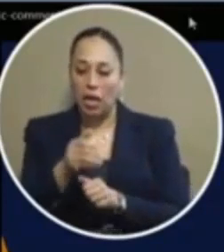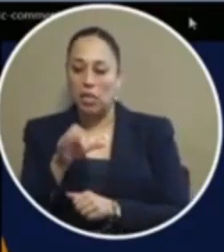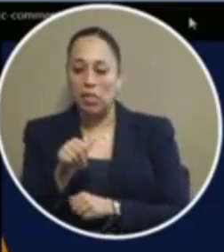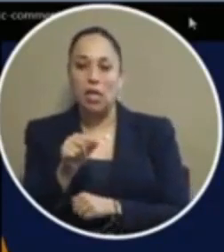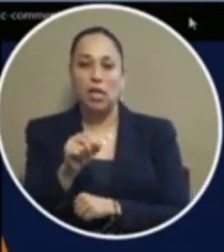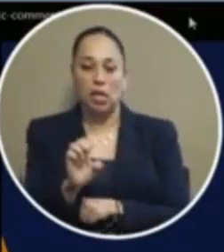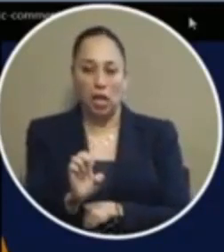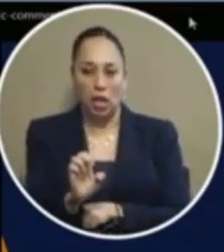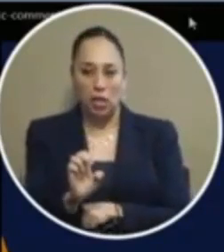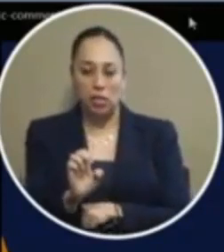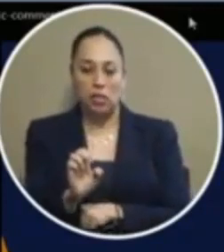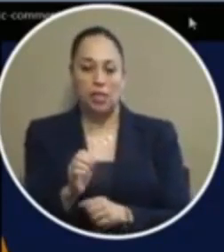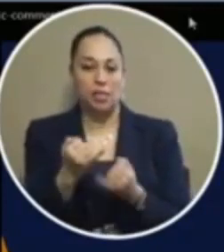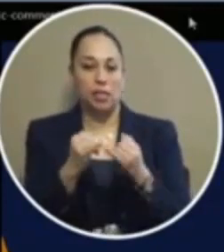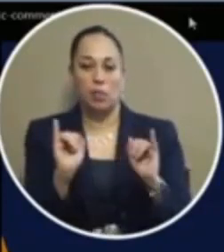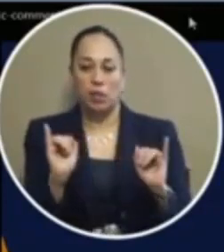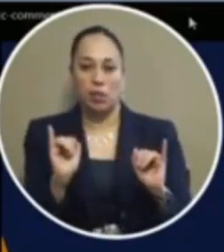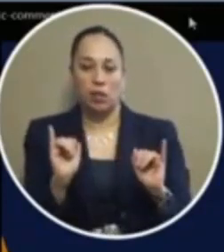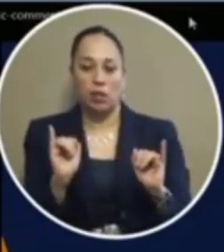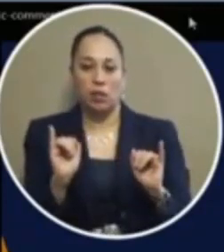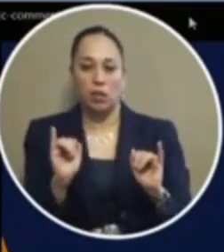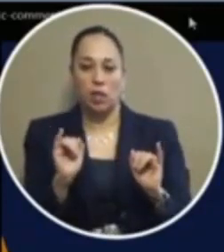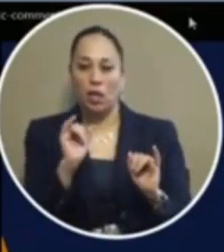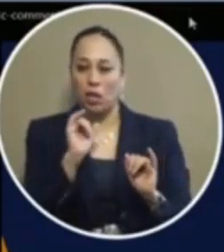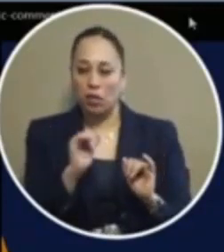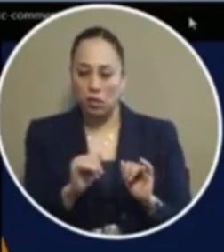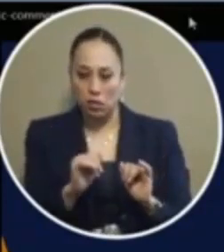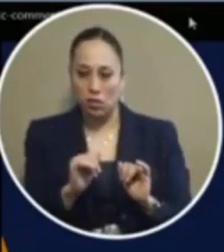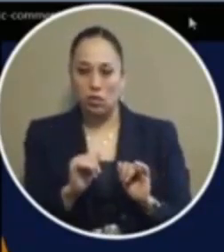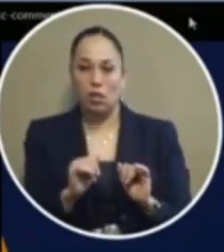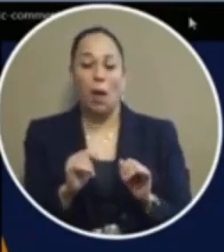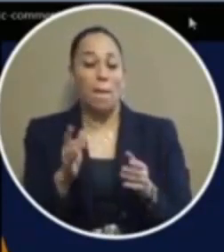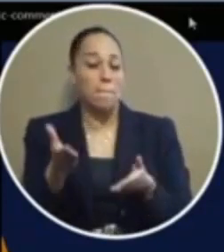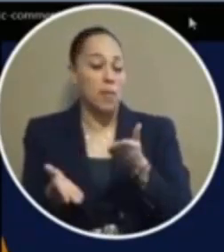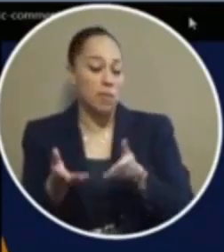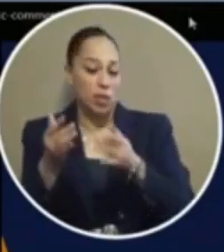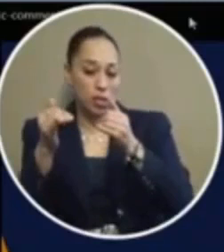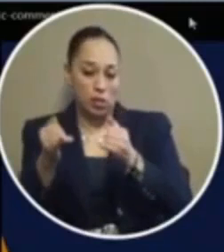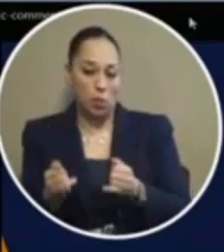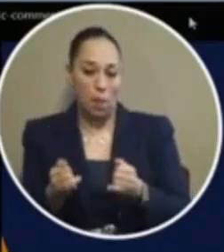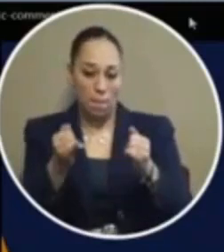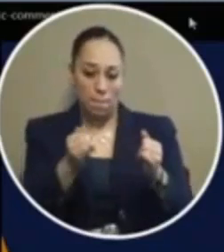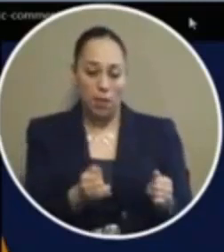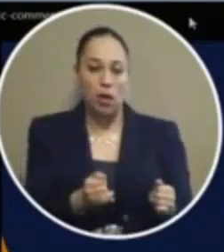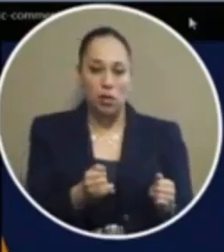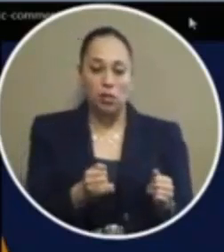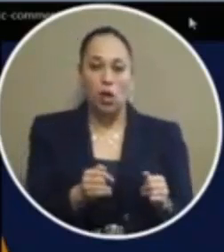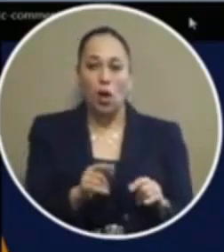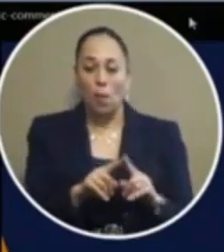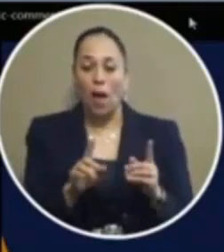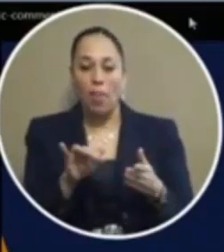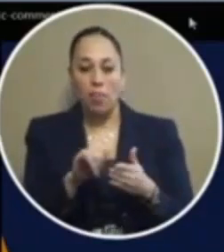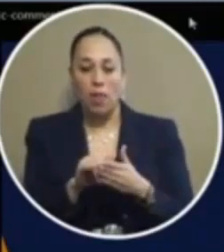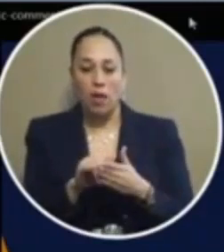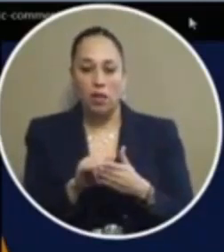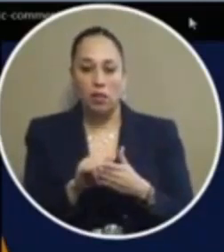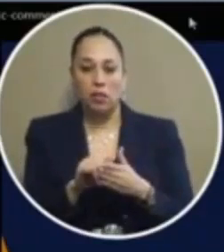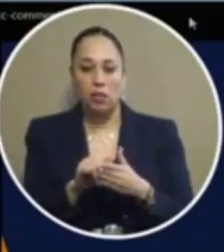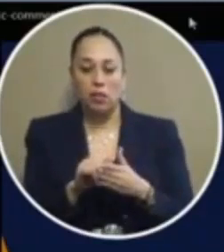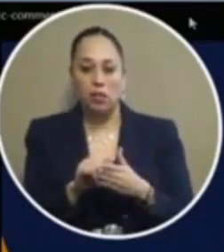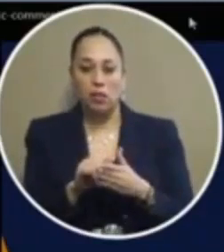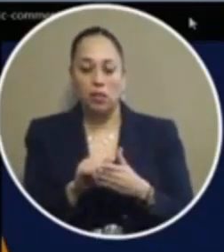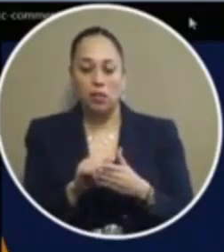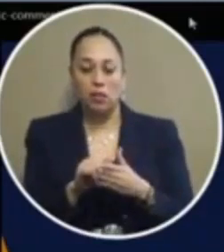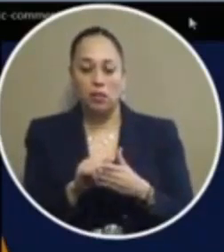and it depends so again there may be a person that has marijuana that is partaking in criminal